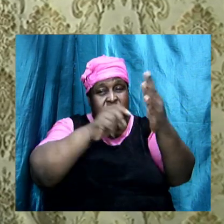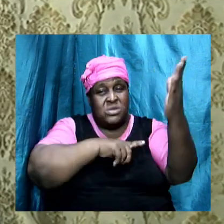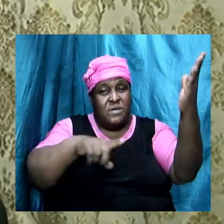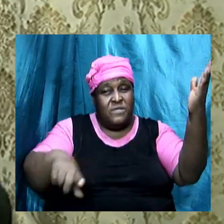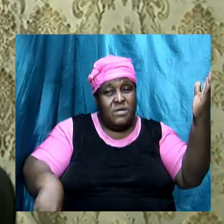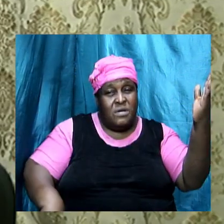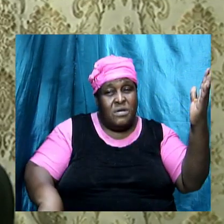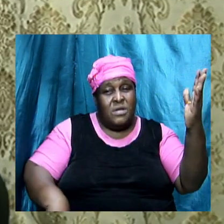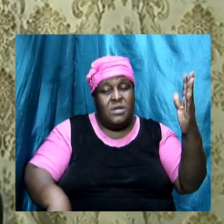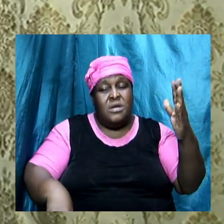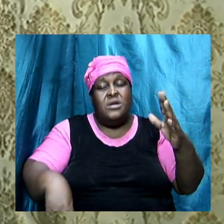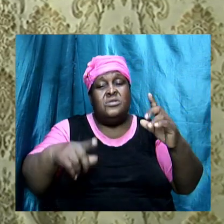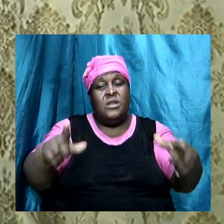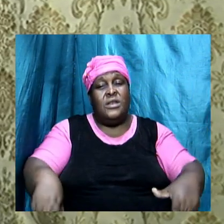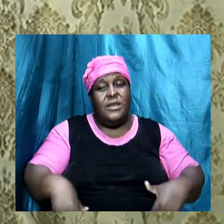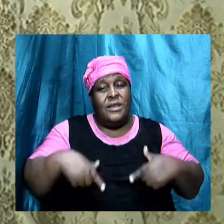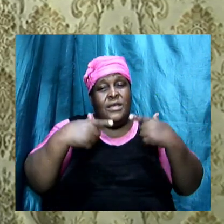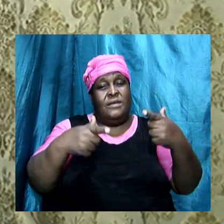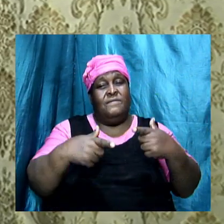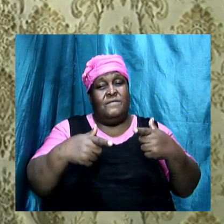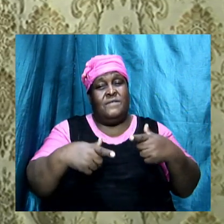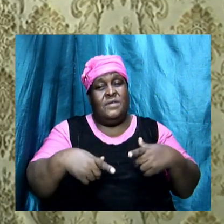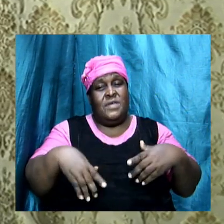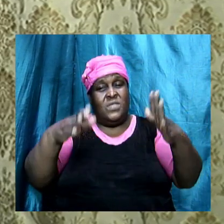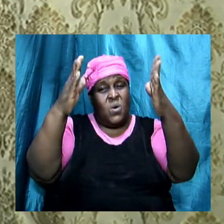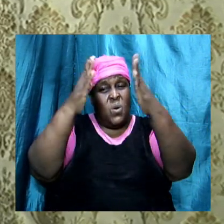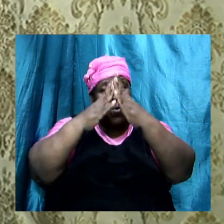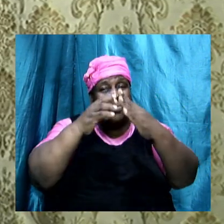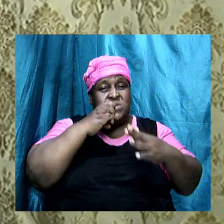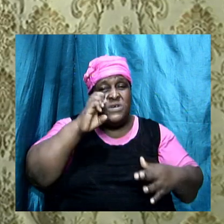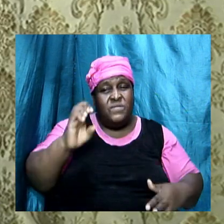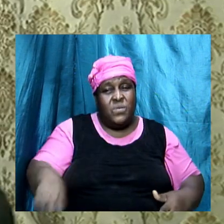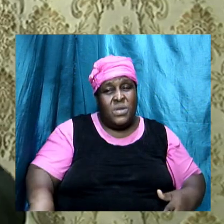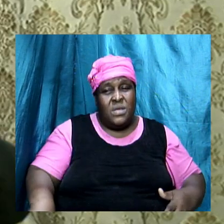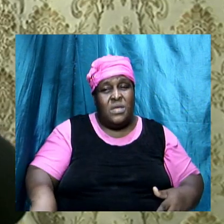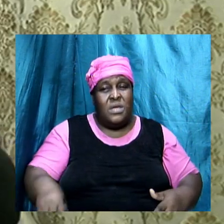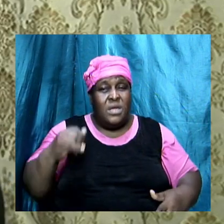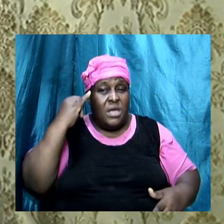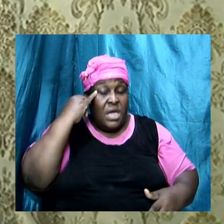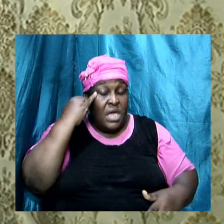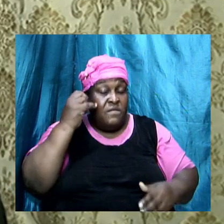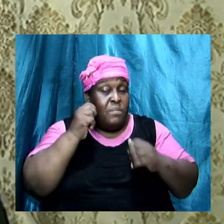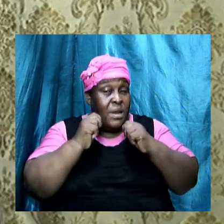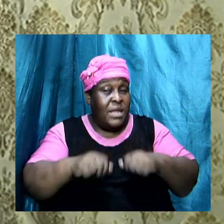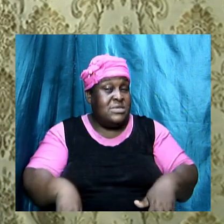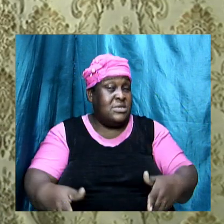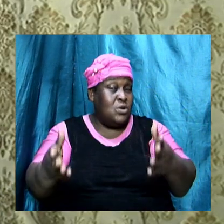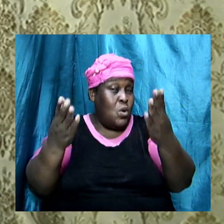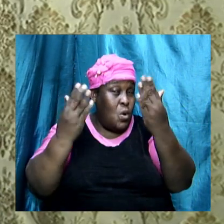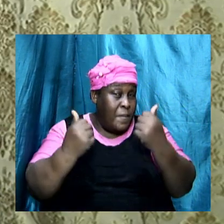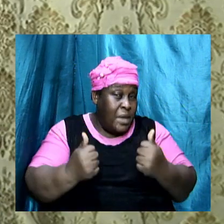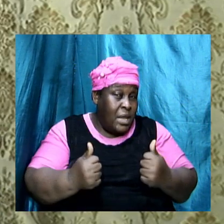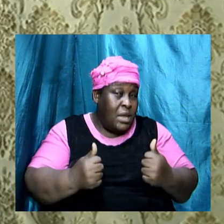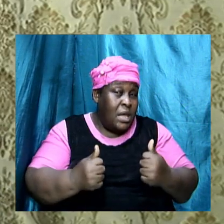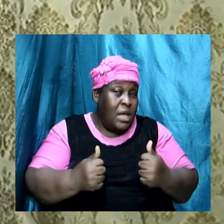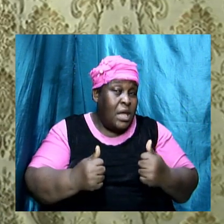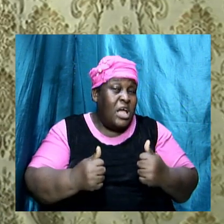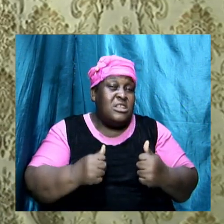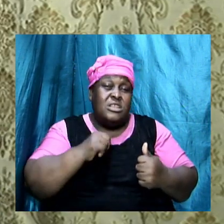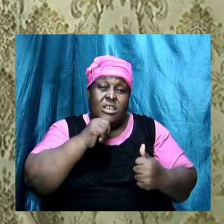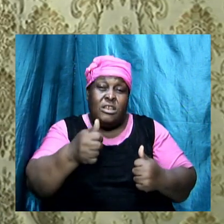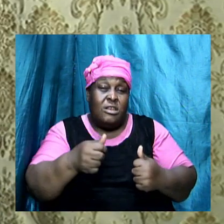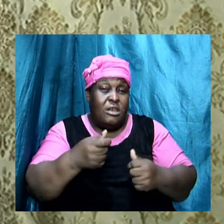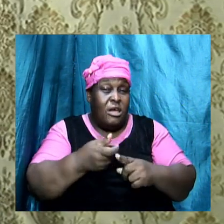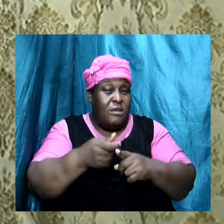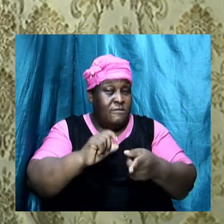of wickedness. If a blessing is coming and it's not coming from God, I don't want it. If a promotion is coming and it's not coming from God, this